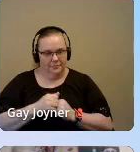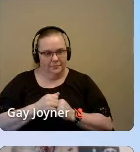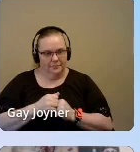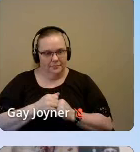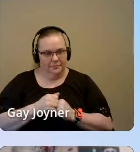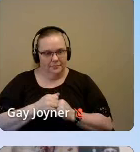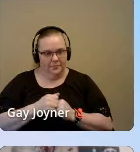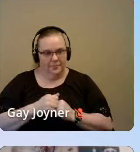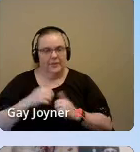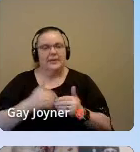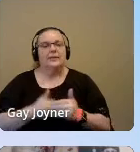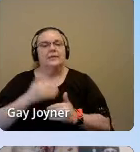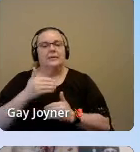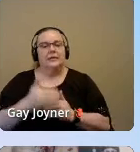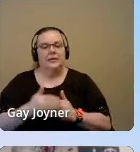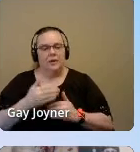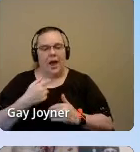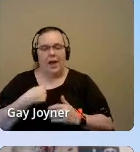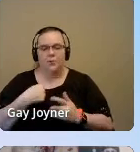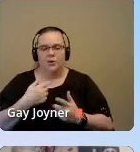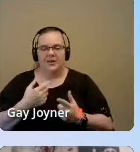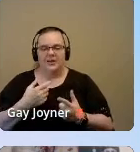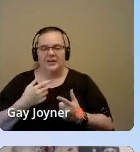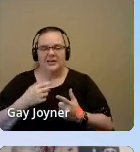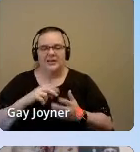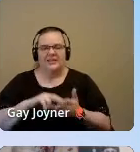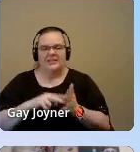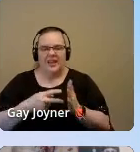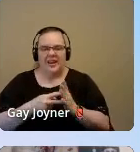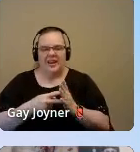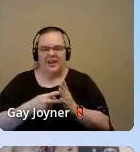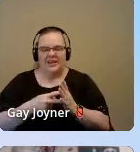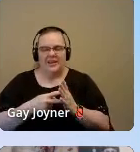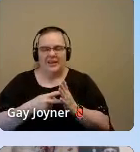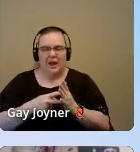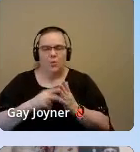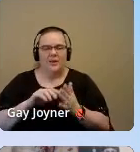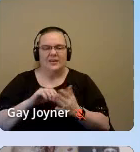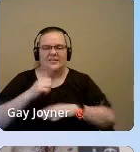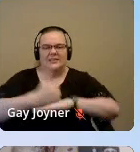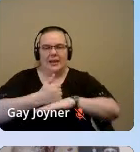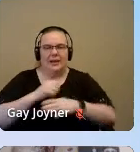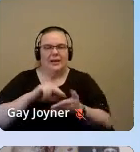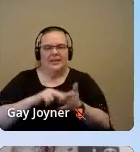On the next breath, I'm going to set an intention for how I want our space to be.